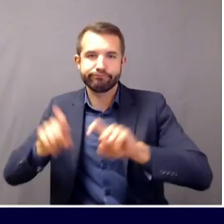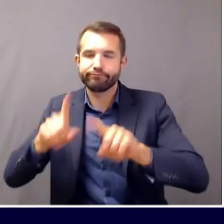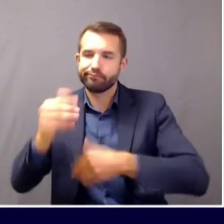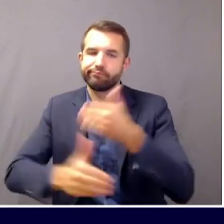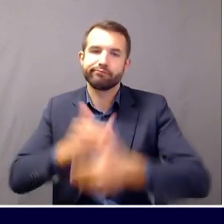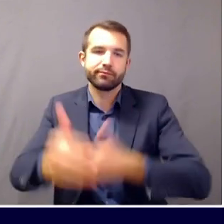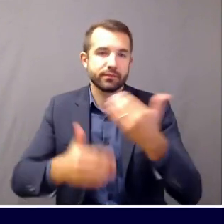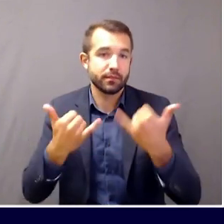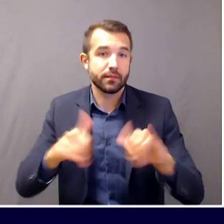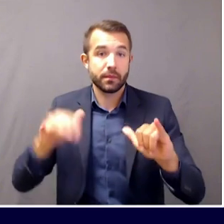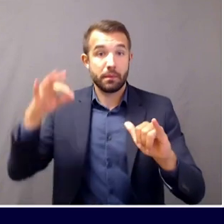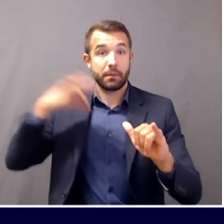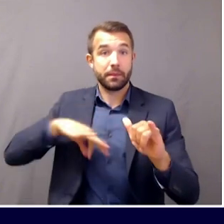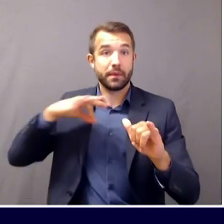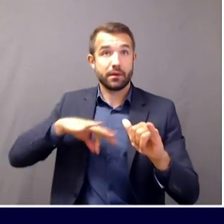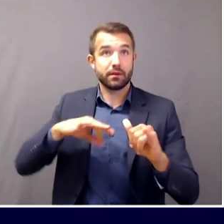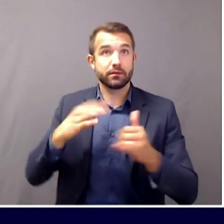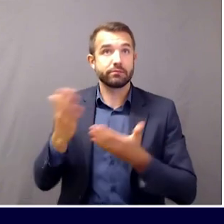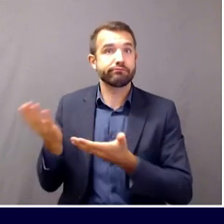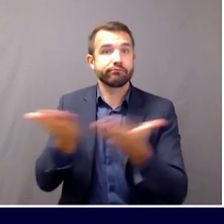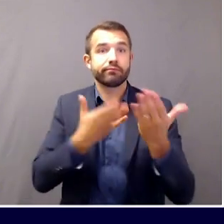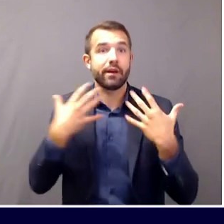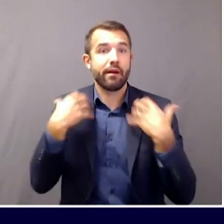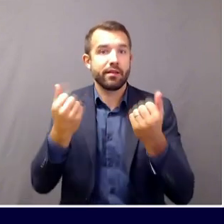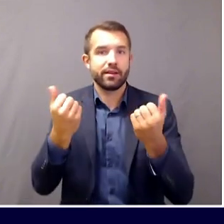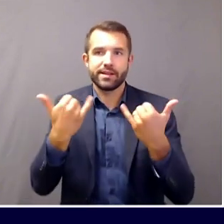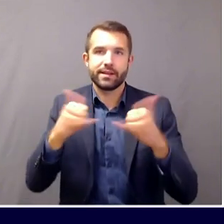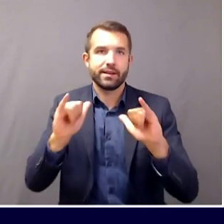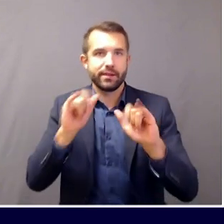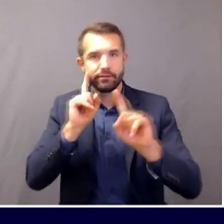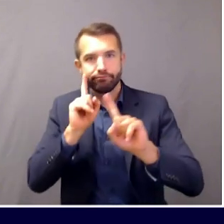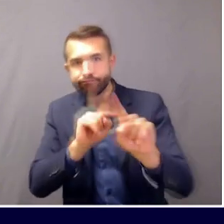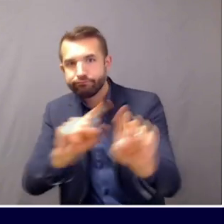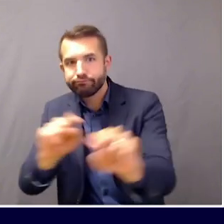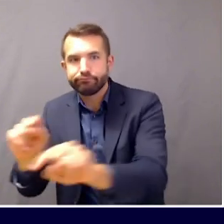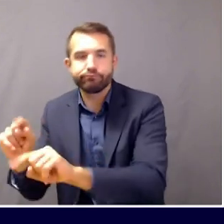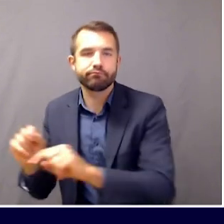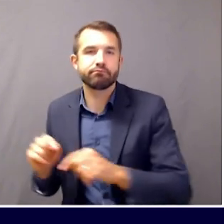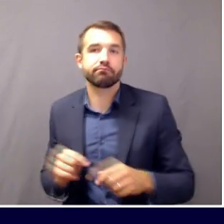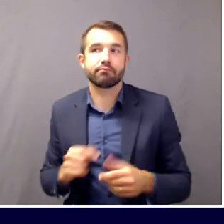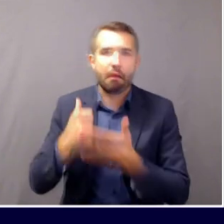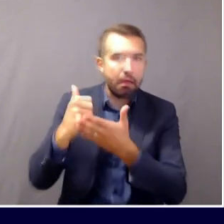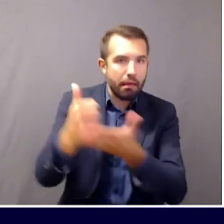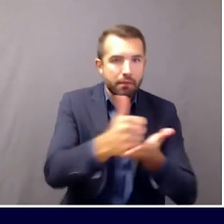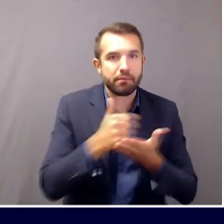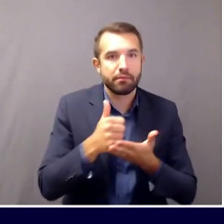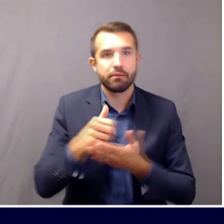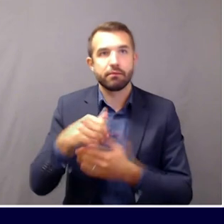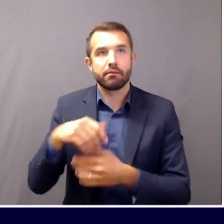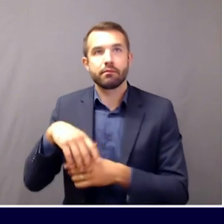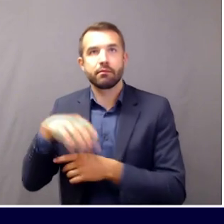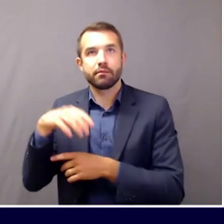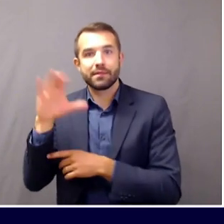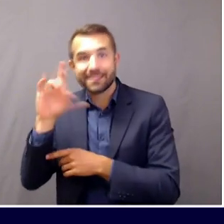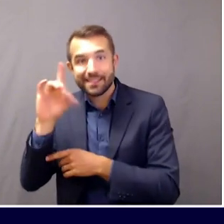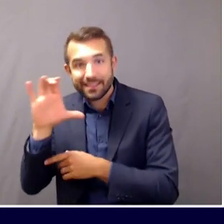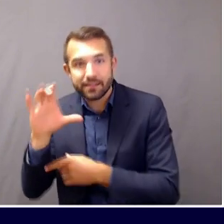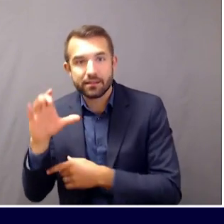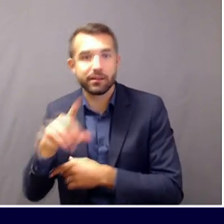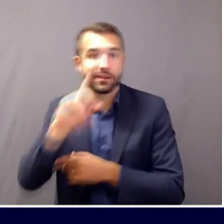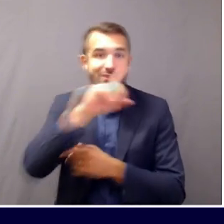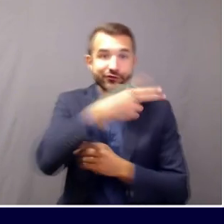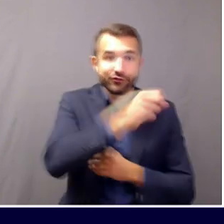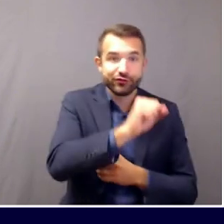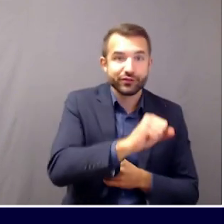who have been instrumental in helping Maine CDC and DHHS provide public health as well as social services services